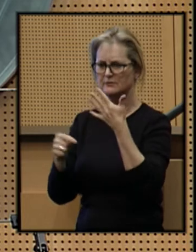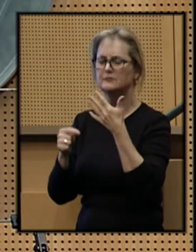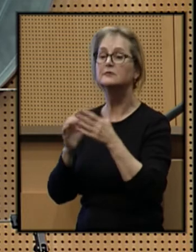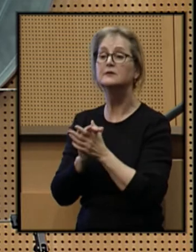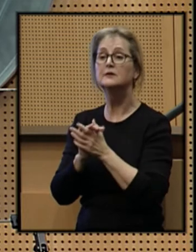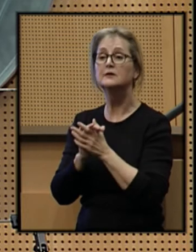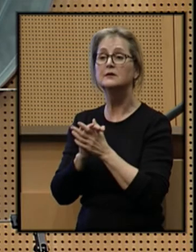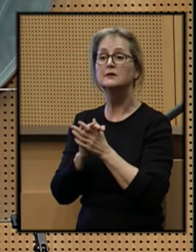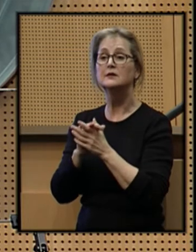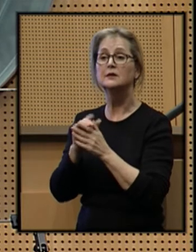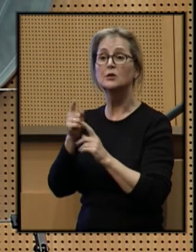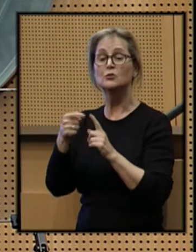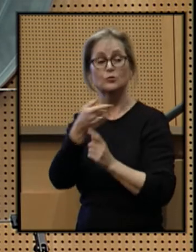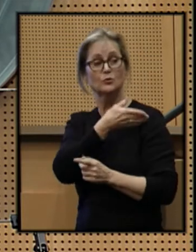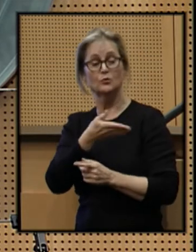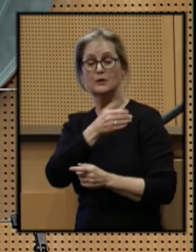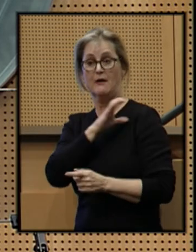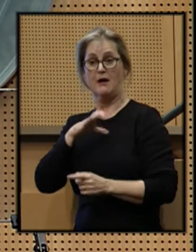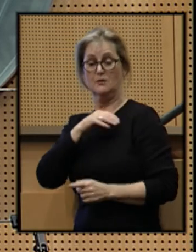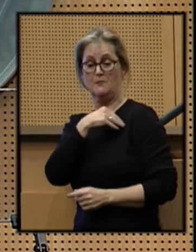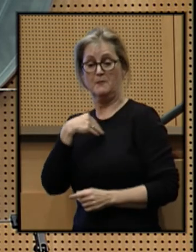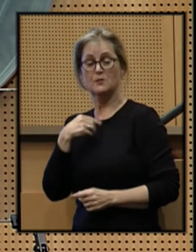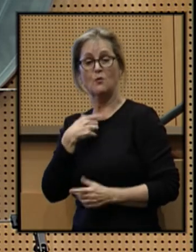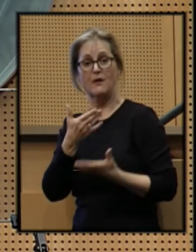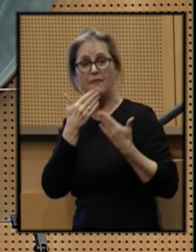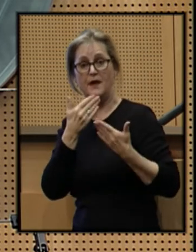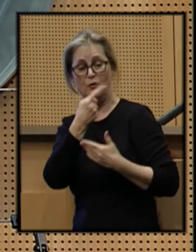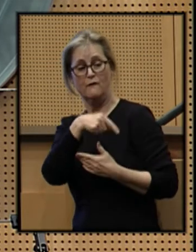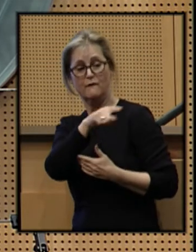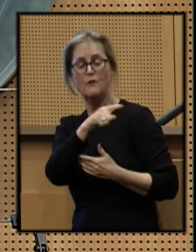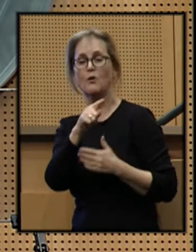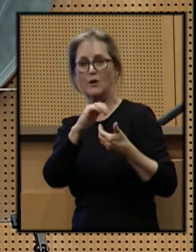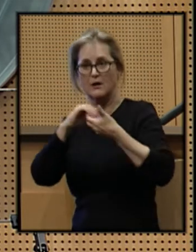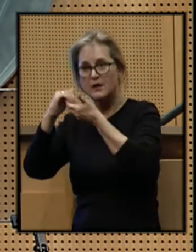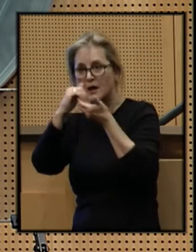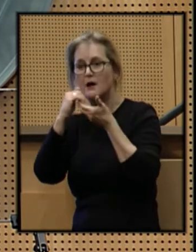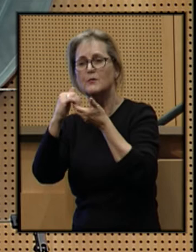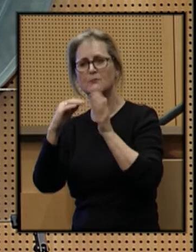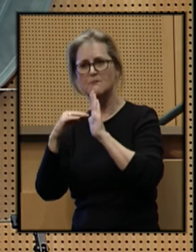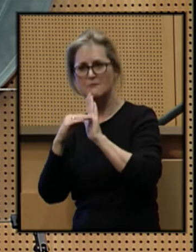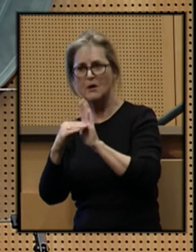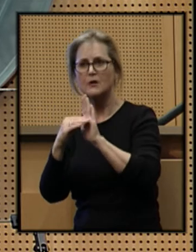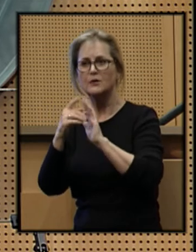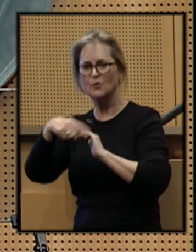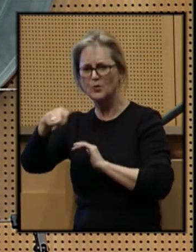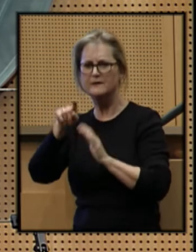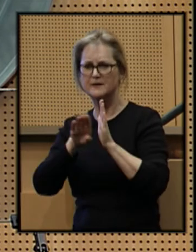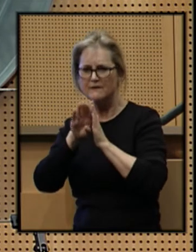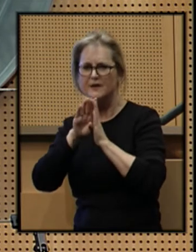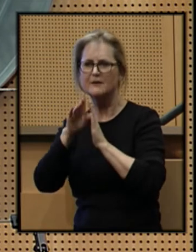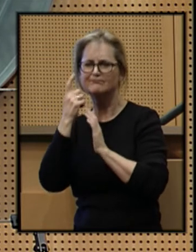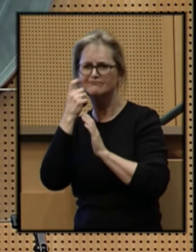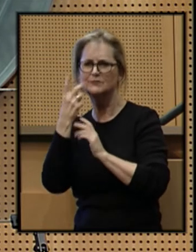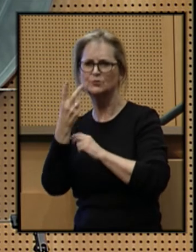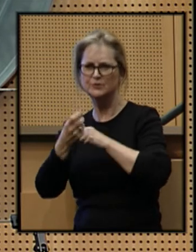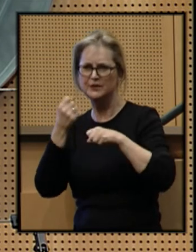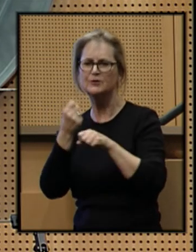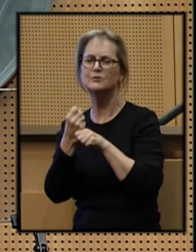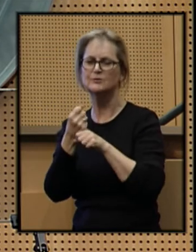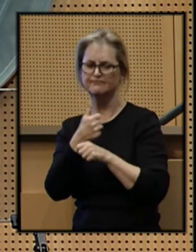To the returning council members, I want to thank you for the collaborative model we have developed over the past two years.